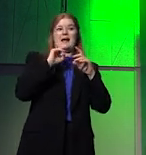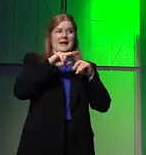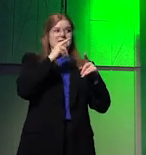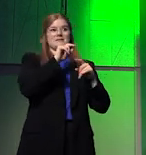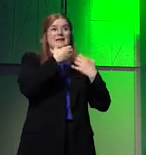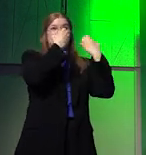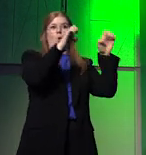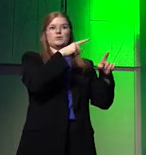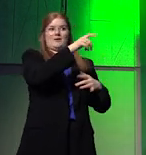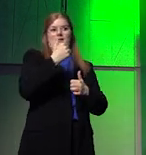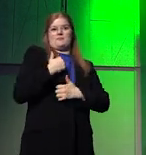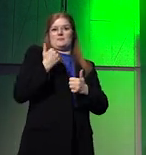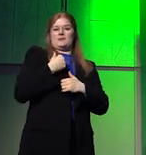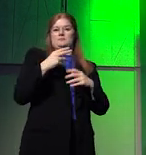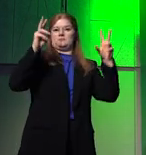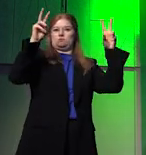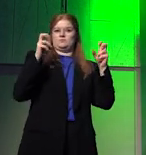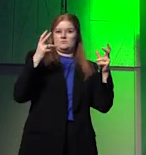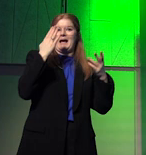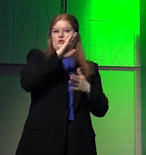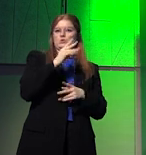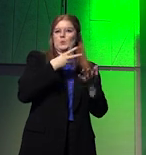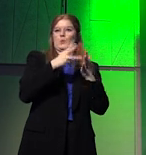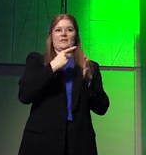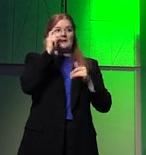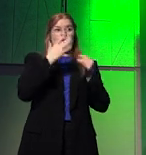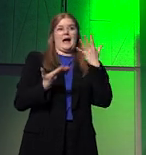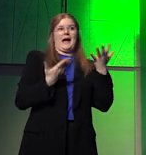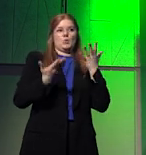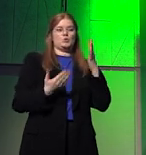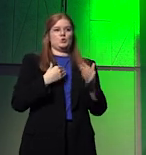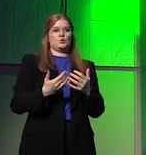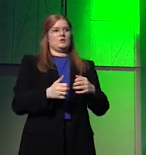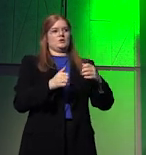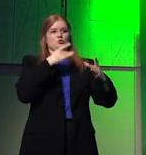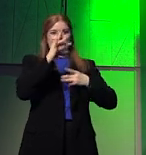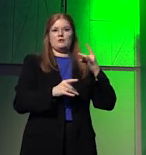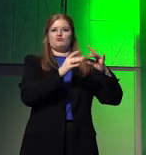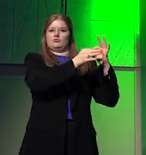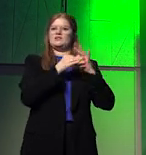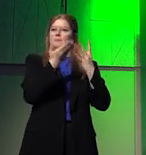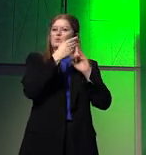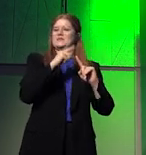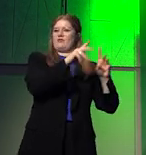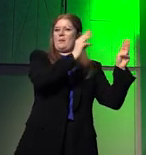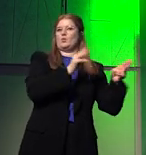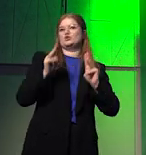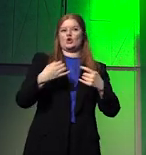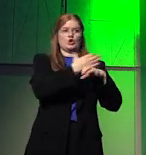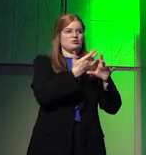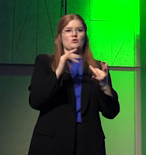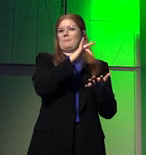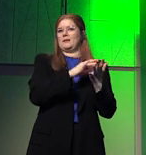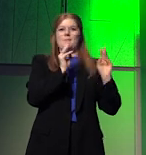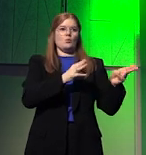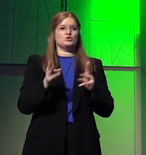a militarized model when it comes to how to cement relationships between certain global powers or middle-income